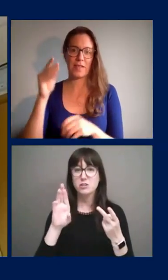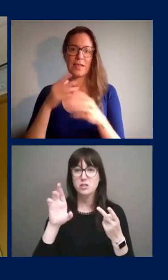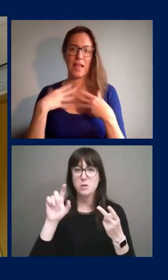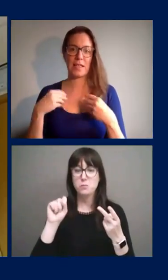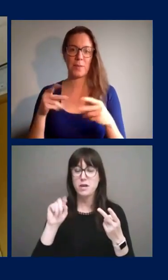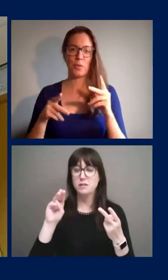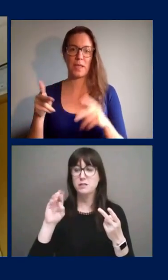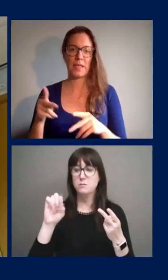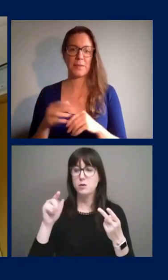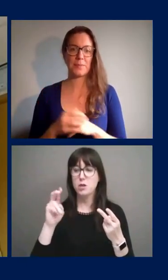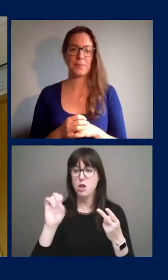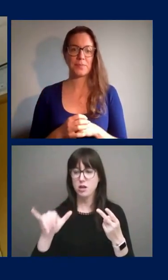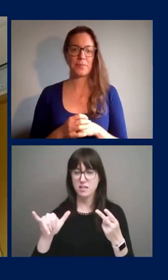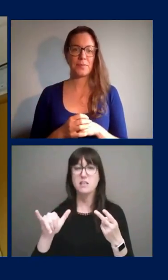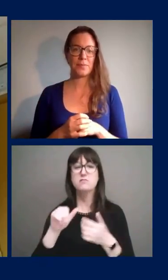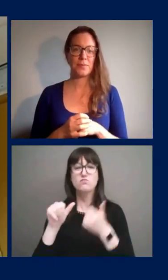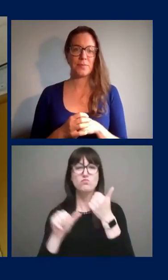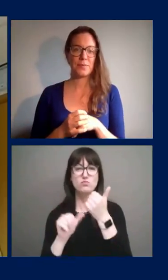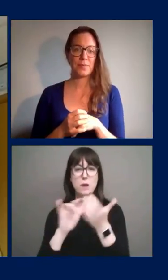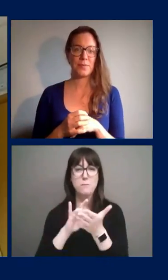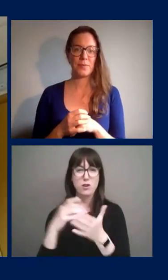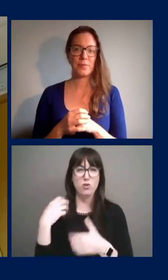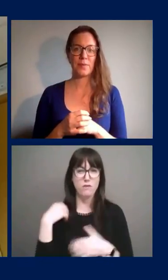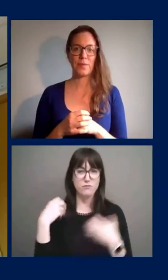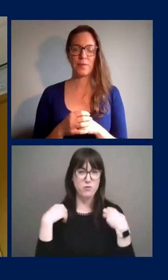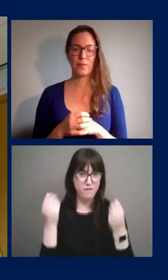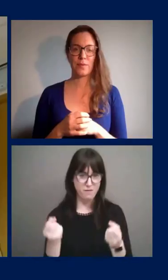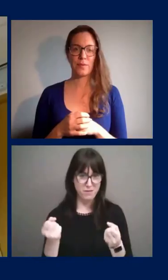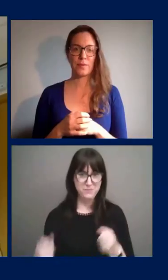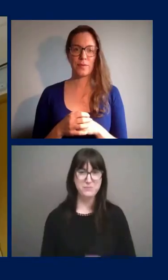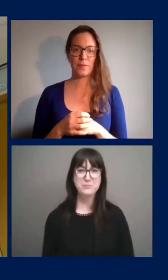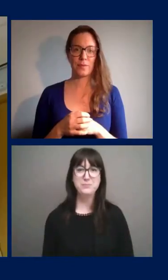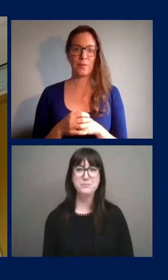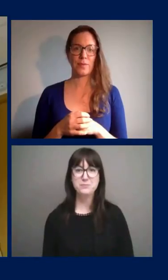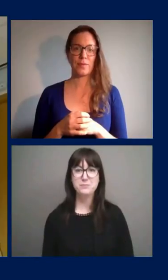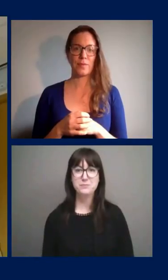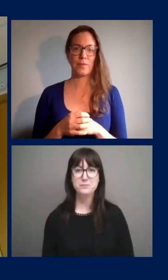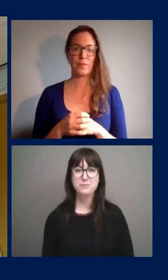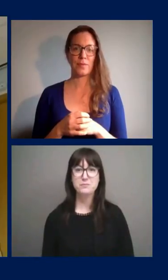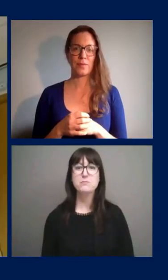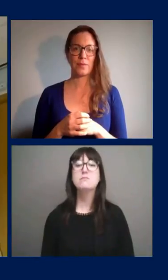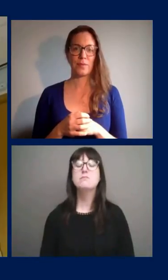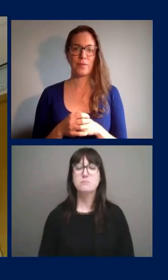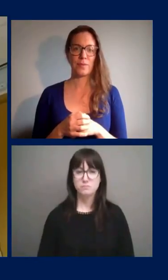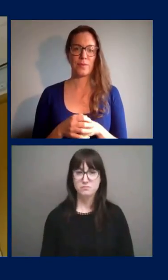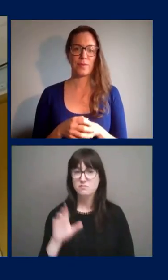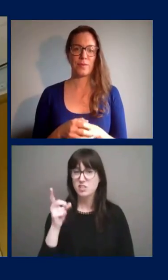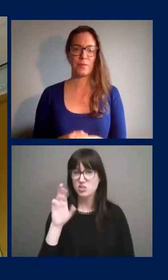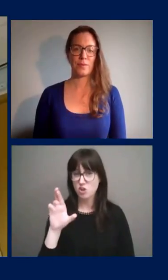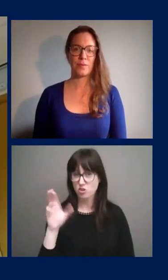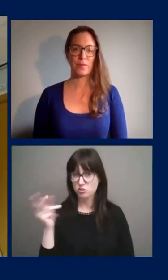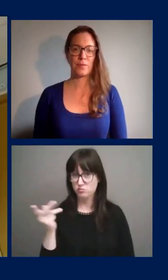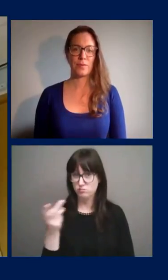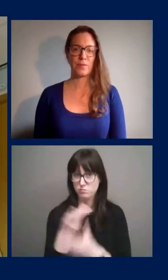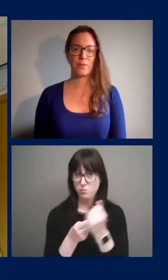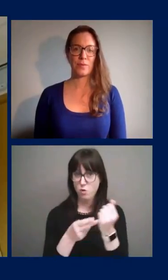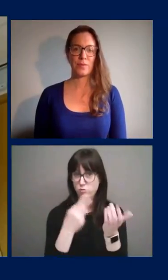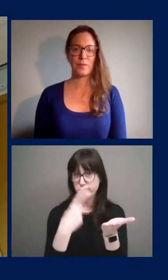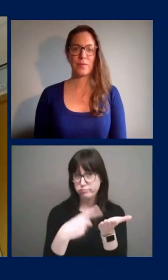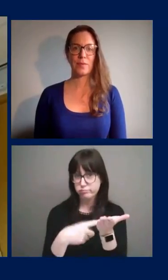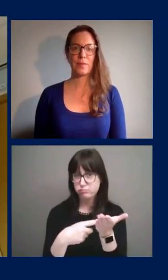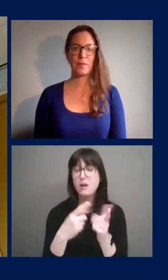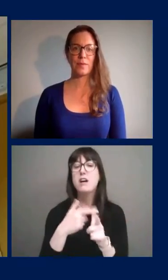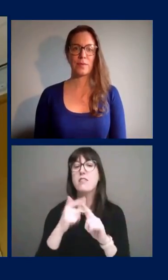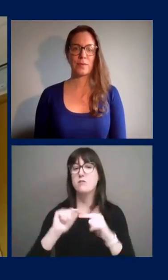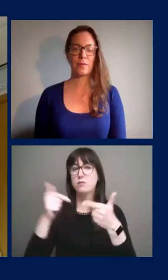Associate Medical Officer of Health, Medicine Chef Adjoint de la Santé Publique. After the remarks from Dr. Etches and Dr. Molochny, we'll then take questions